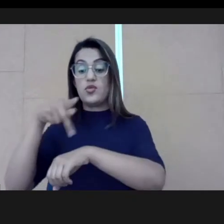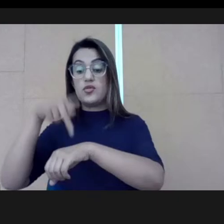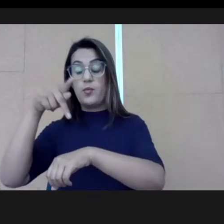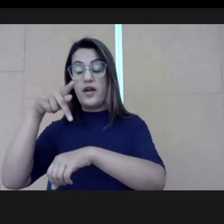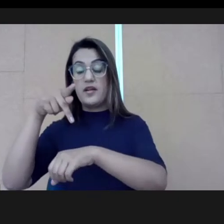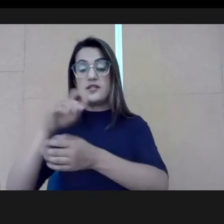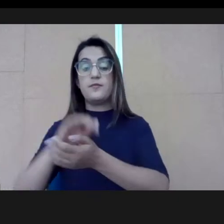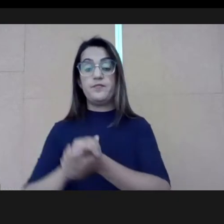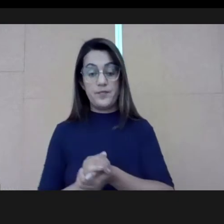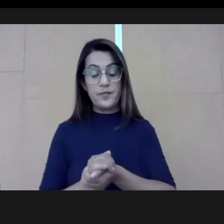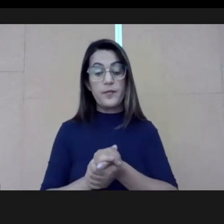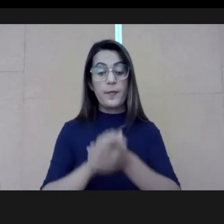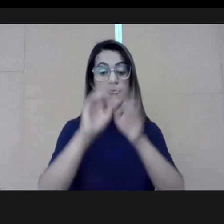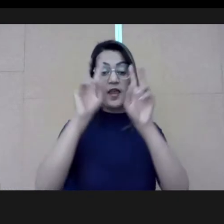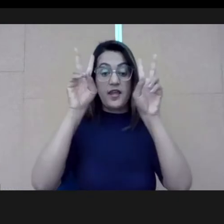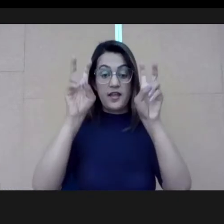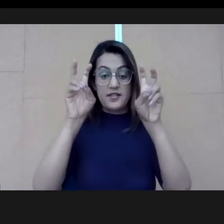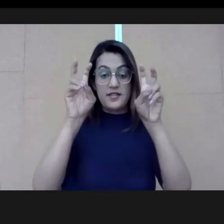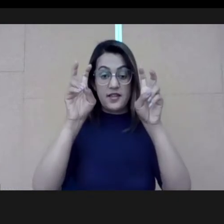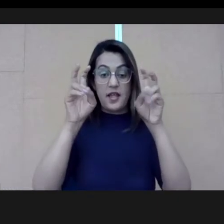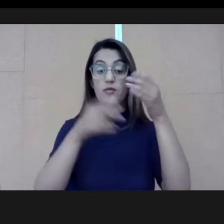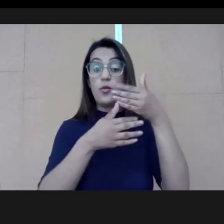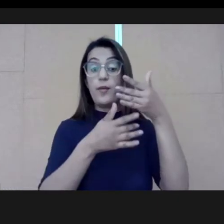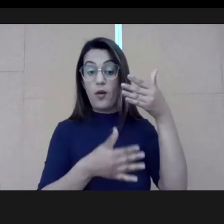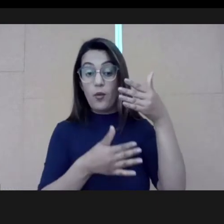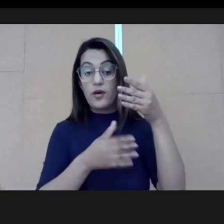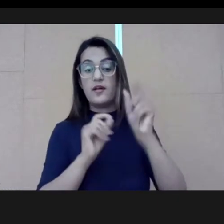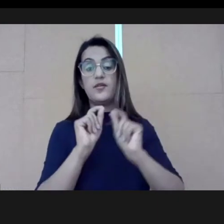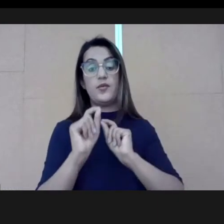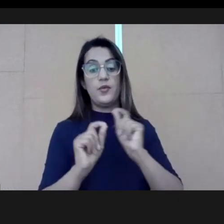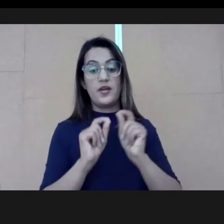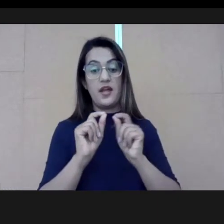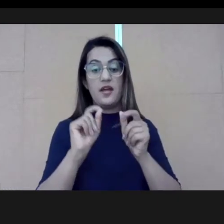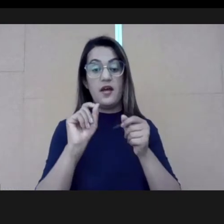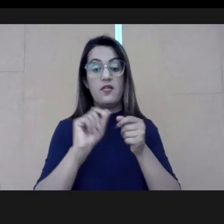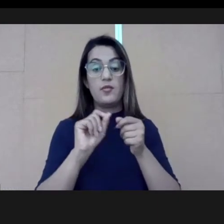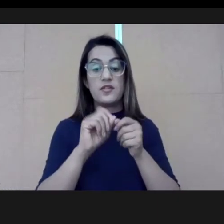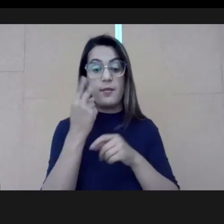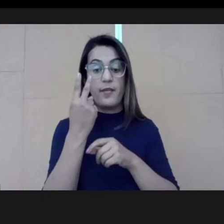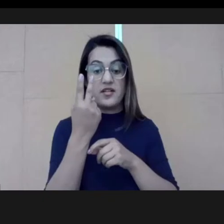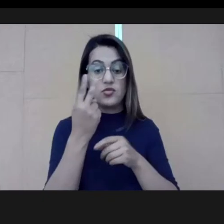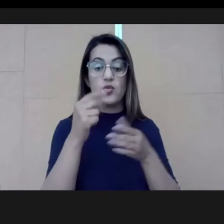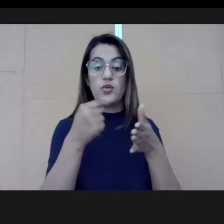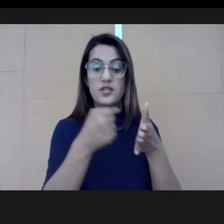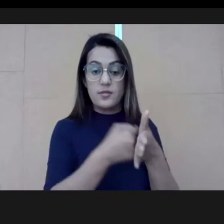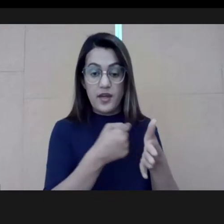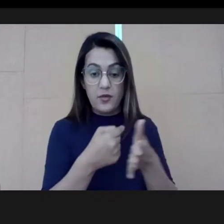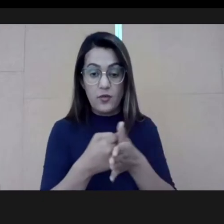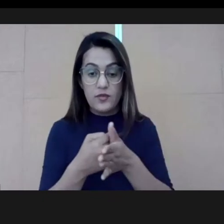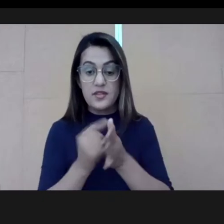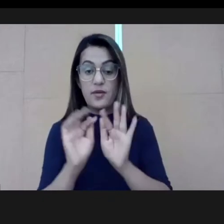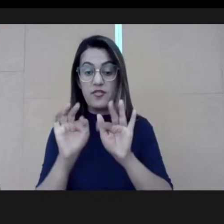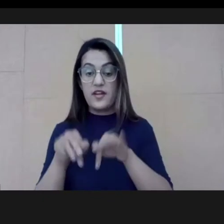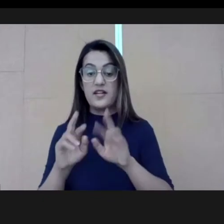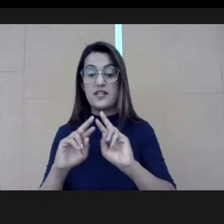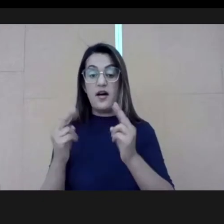on this topic, still on this topic, I'm just going beyond, but